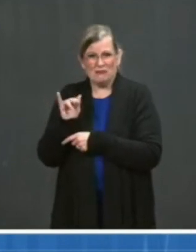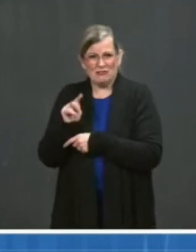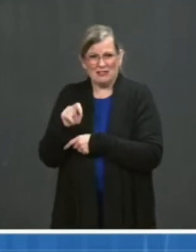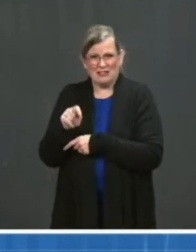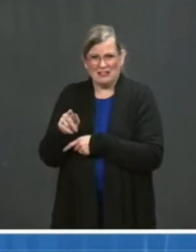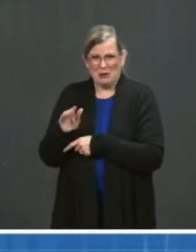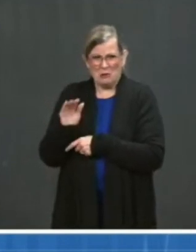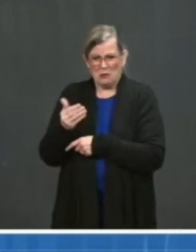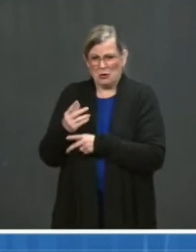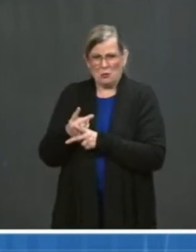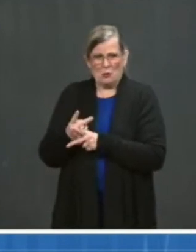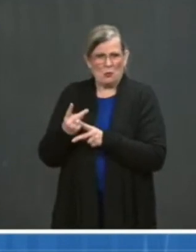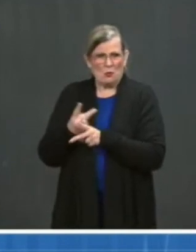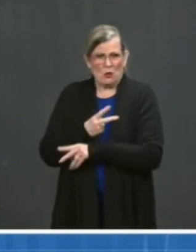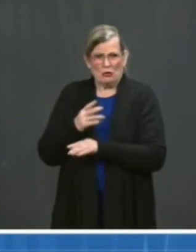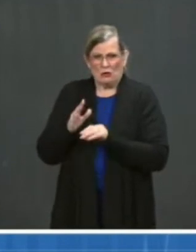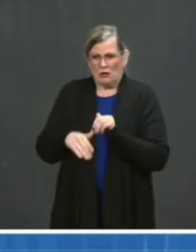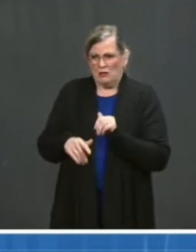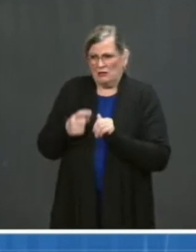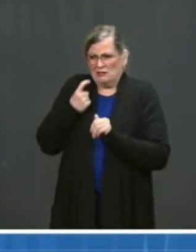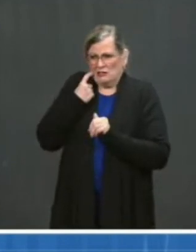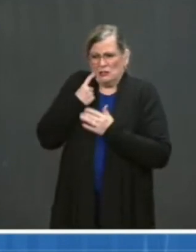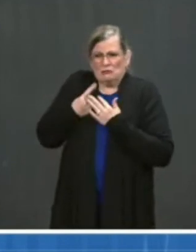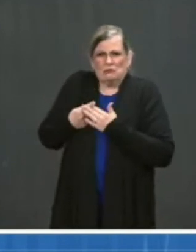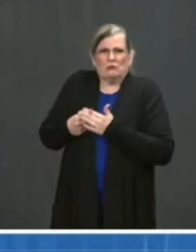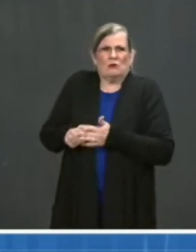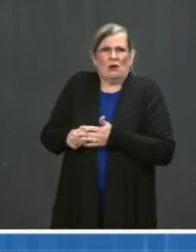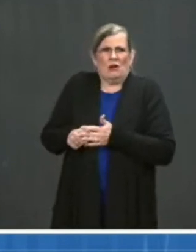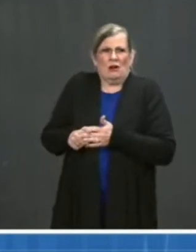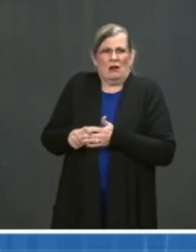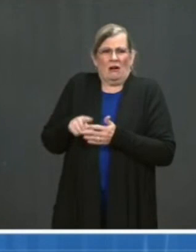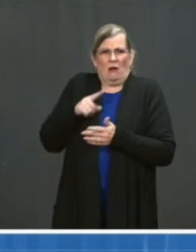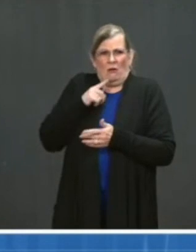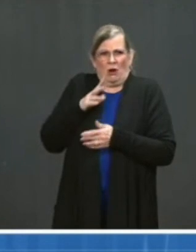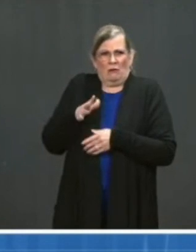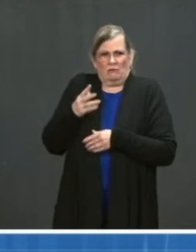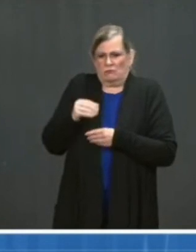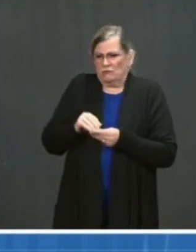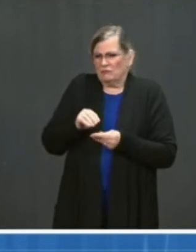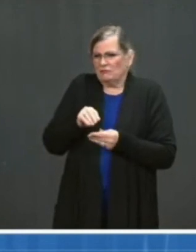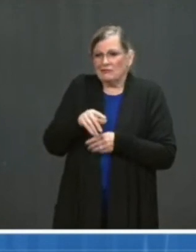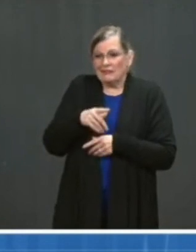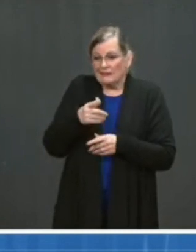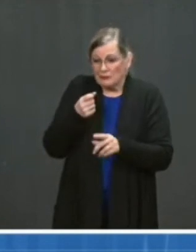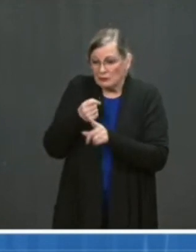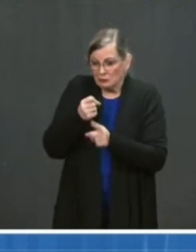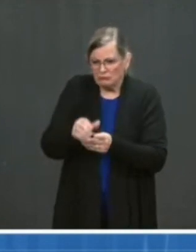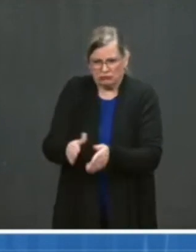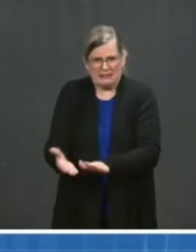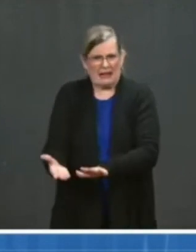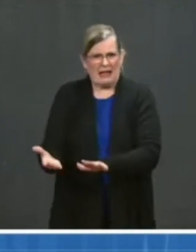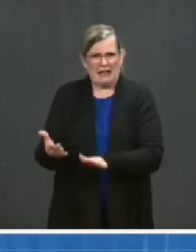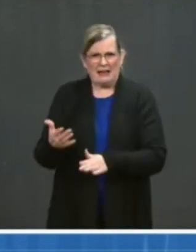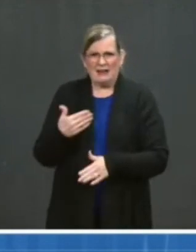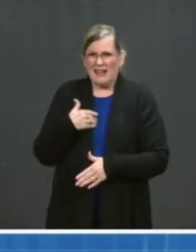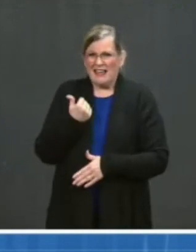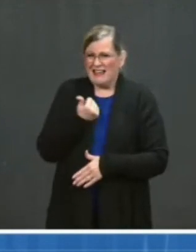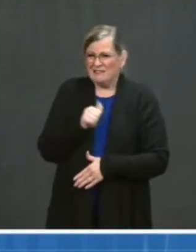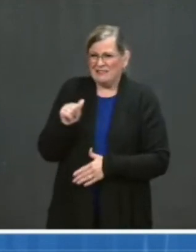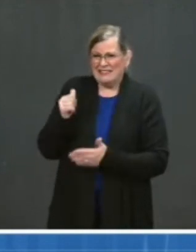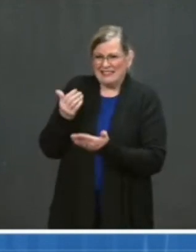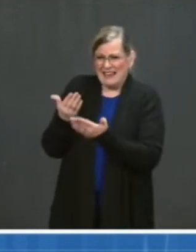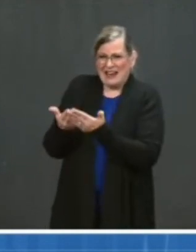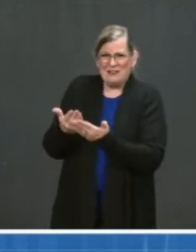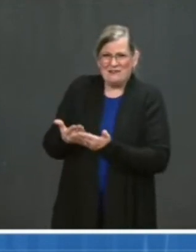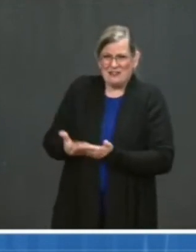Is there any data to show that that particular strain or any other strain is as lethal or more lethal